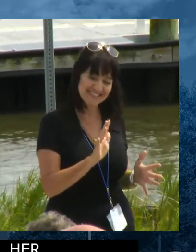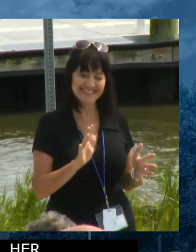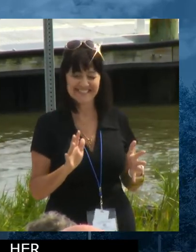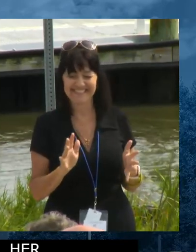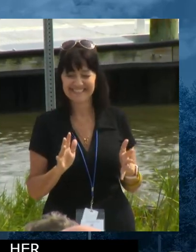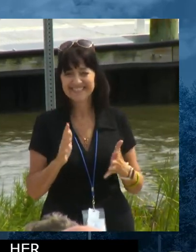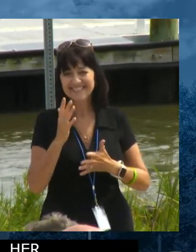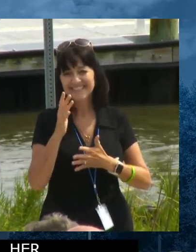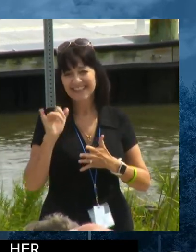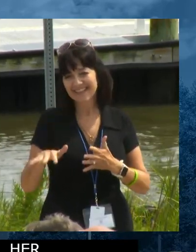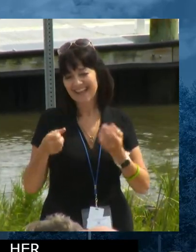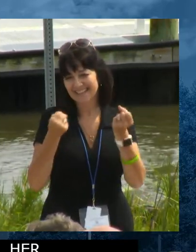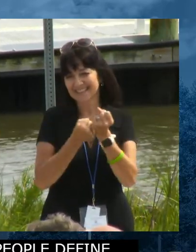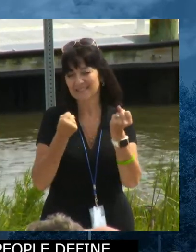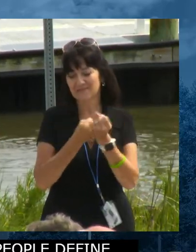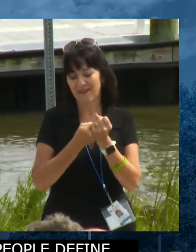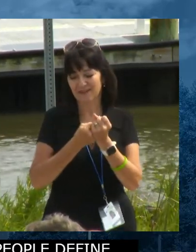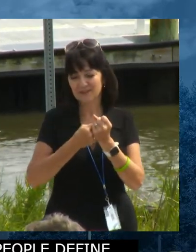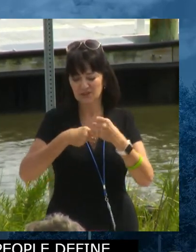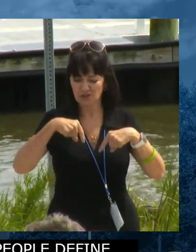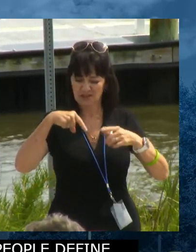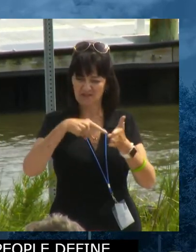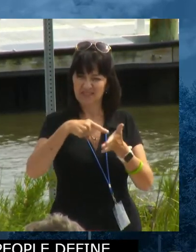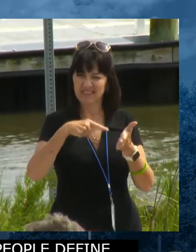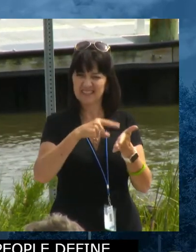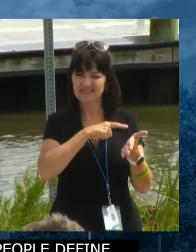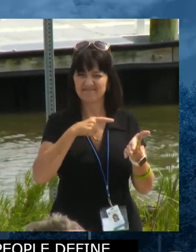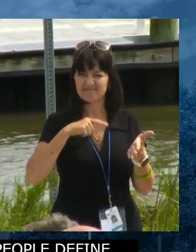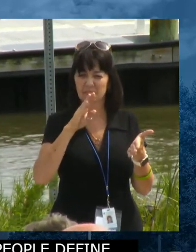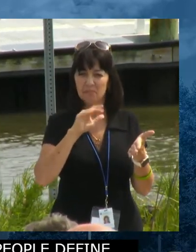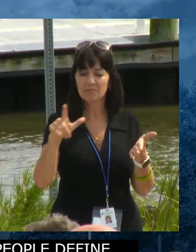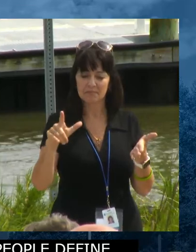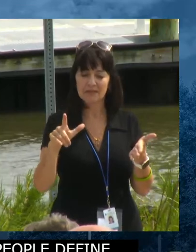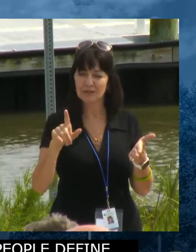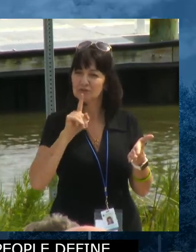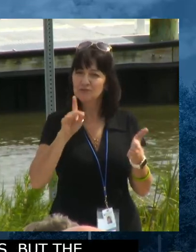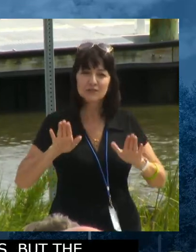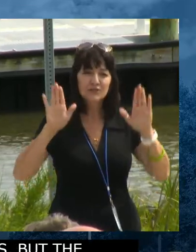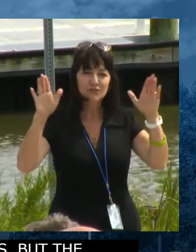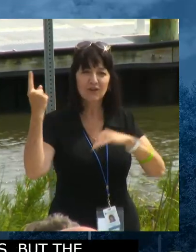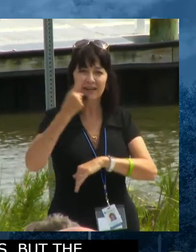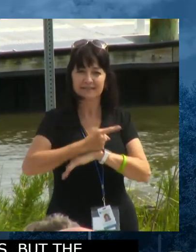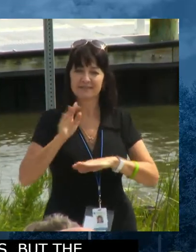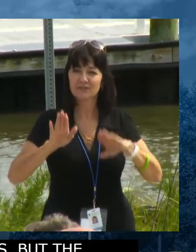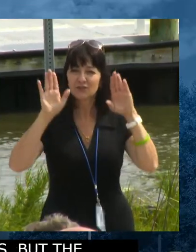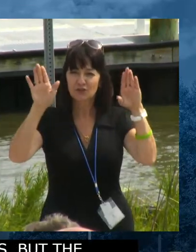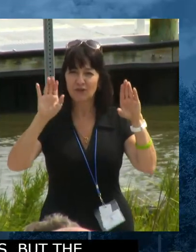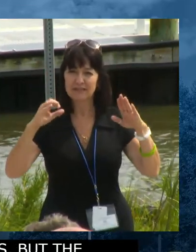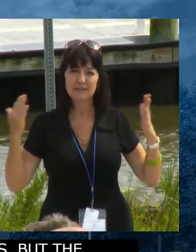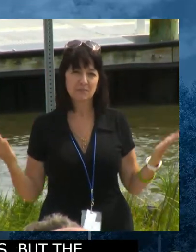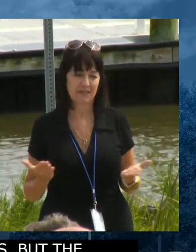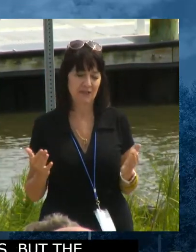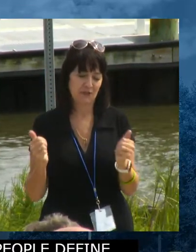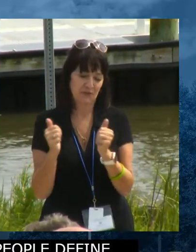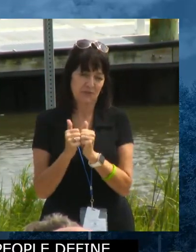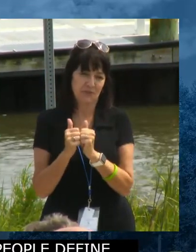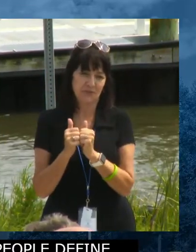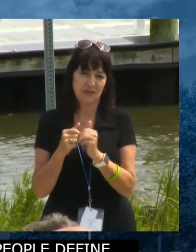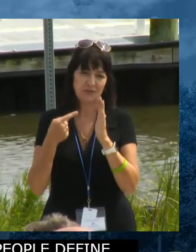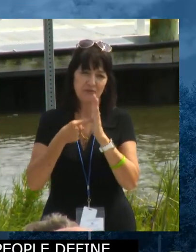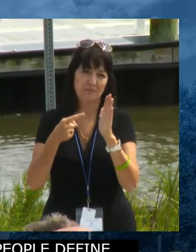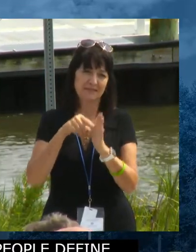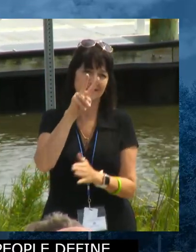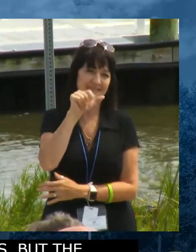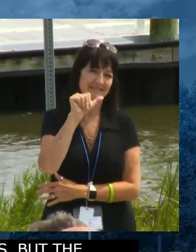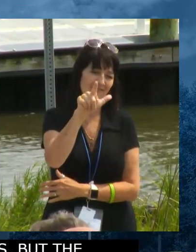the sponsor of this bill, I, this is an incredible day and, and it's great to, to, to be here with the majority leader, um, representative